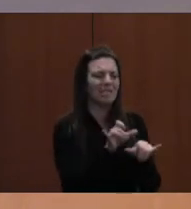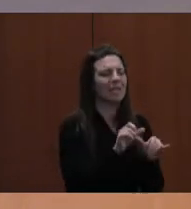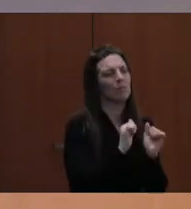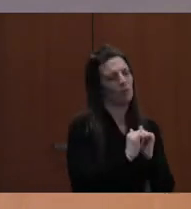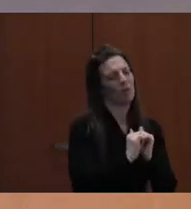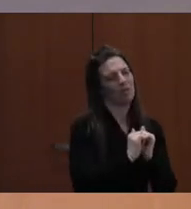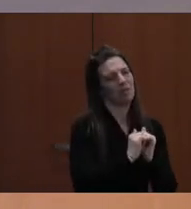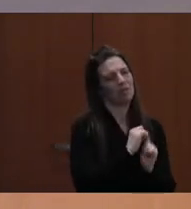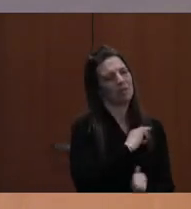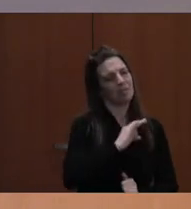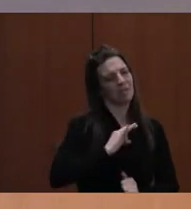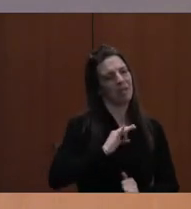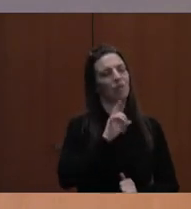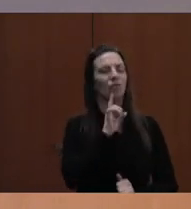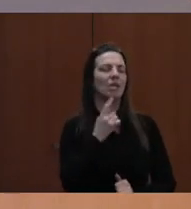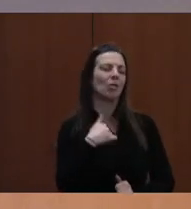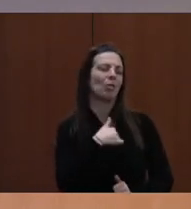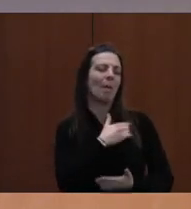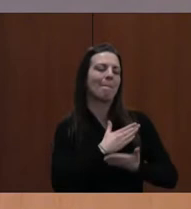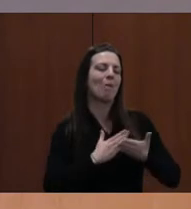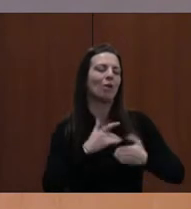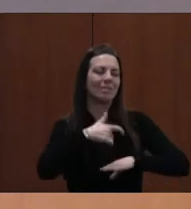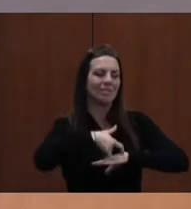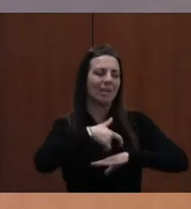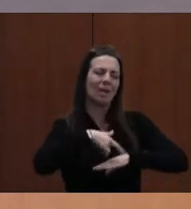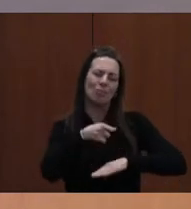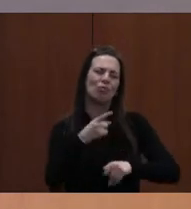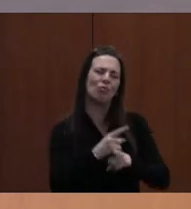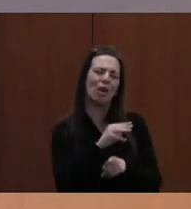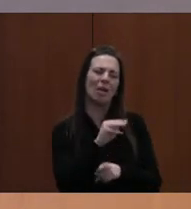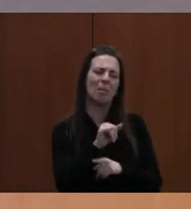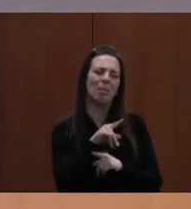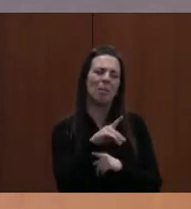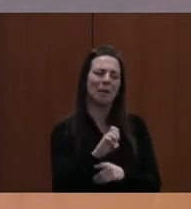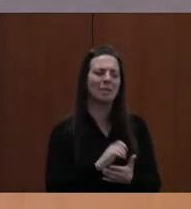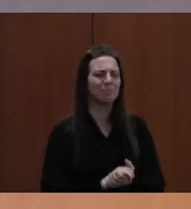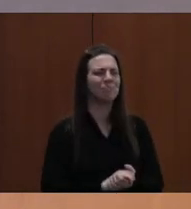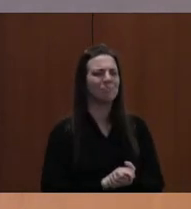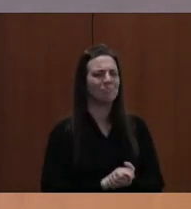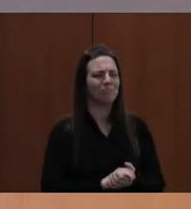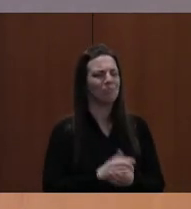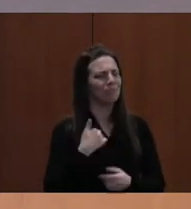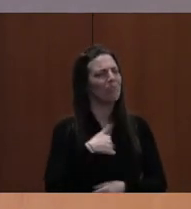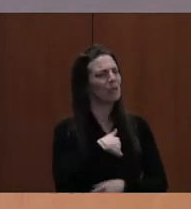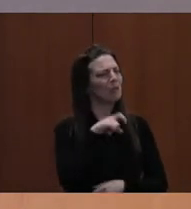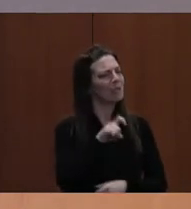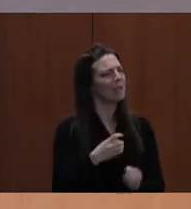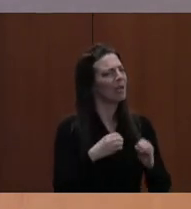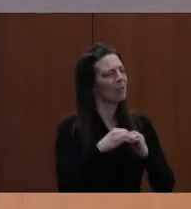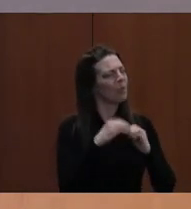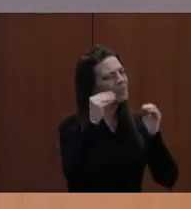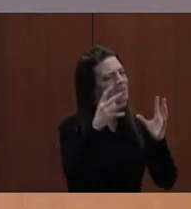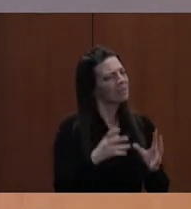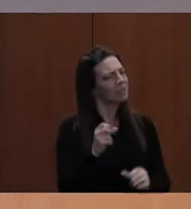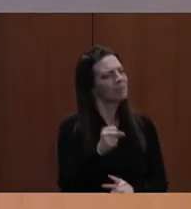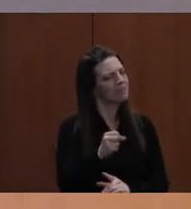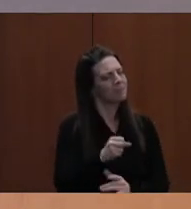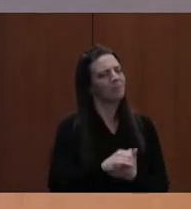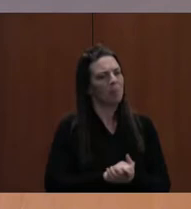We're really part-timers here. And you're right, Mike. You know, we could use more teachers and so forth. But